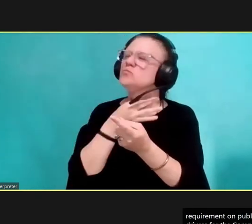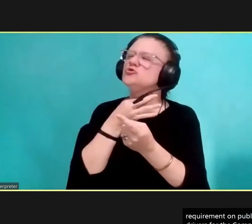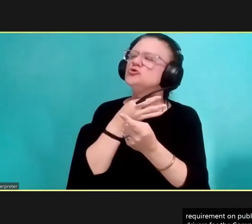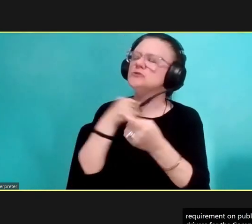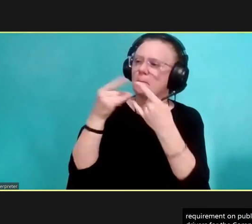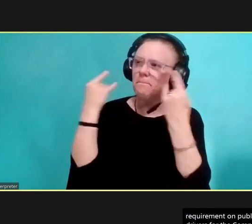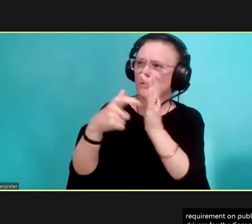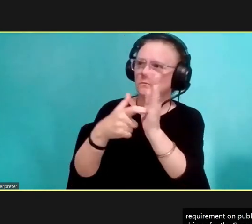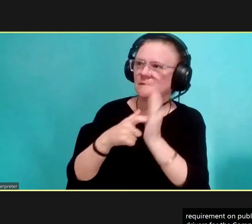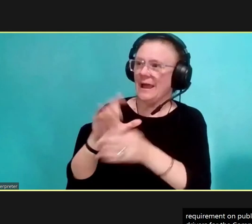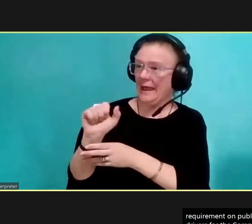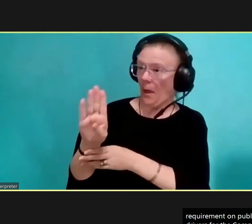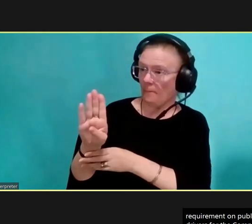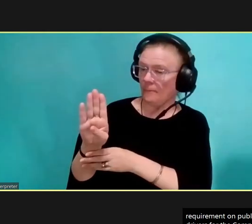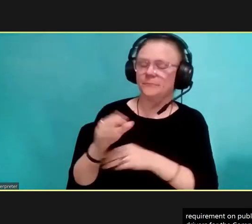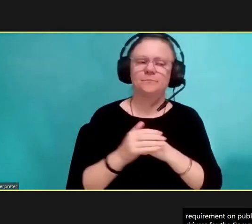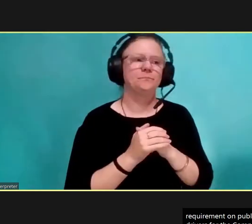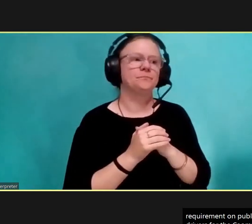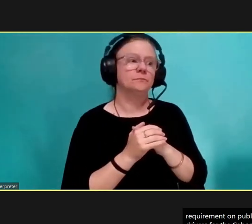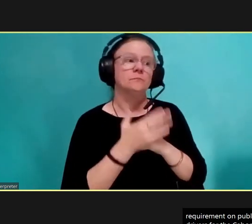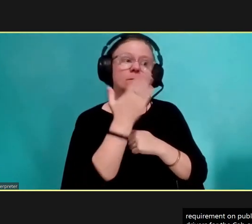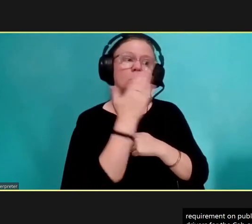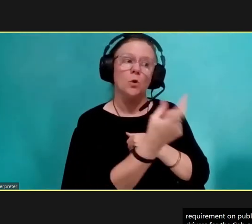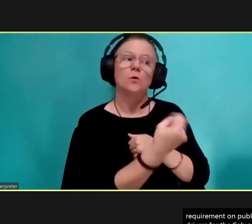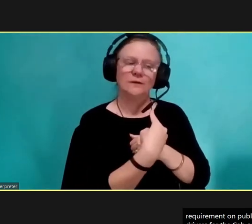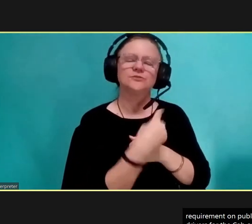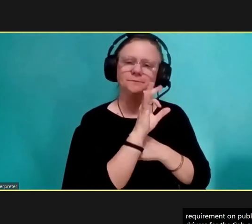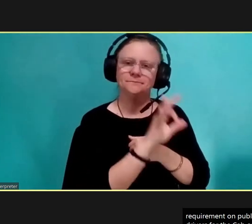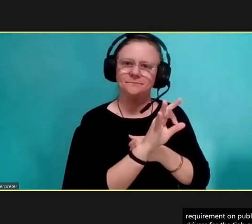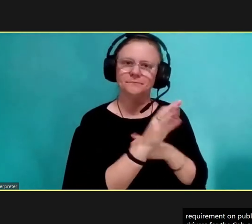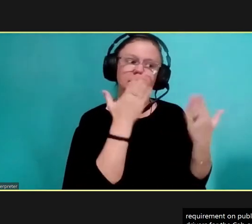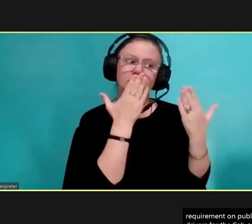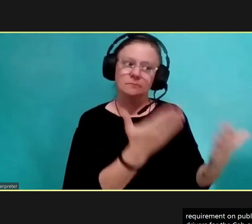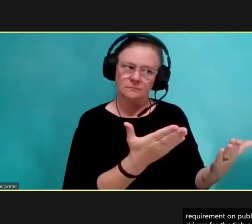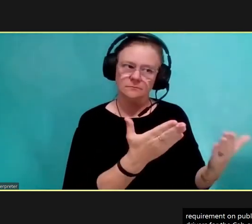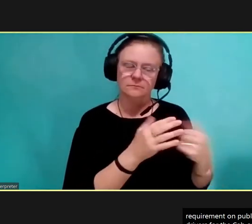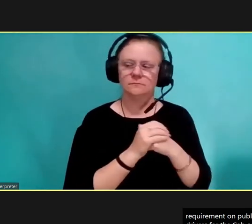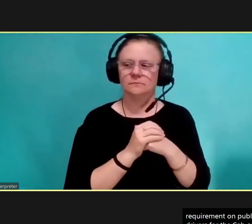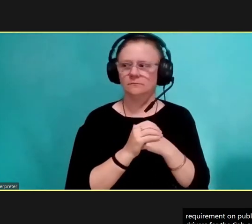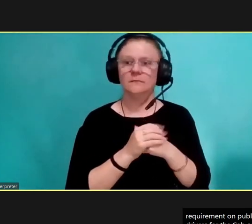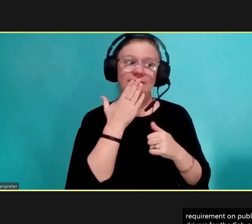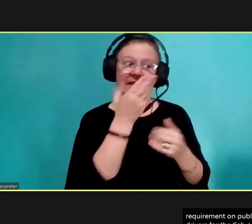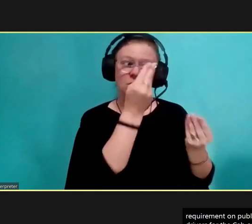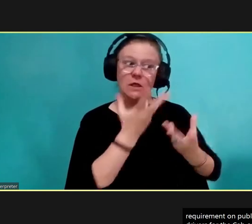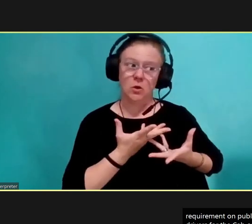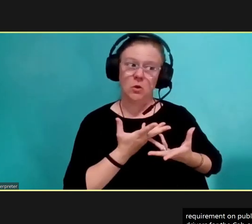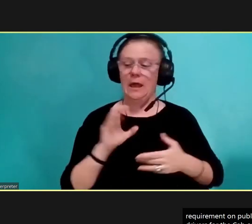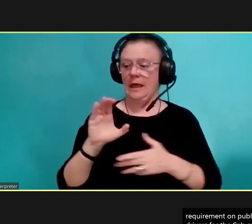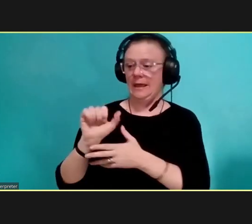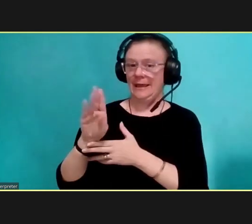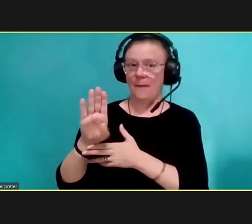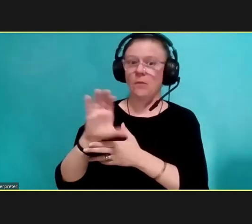about masks in cabs? So, this is a really, really great question. Thank you so much for bringing this to our attention. Cab